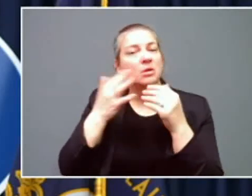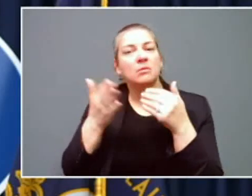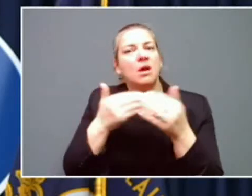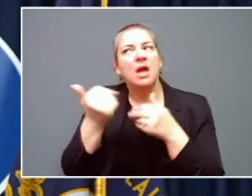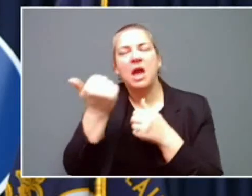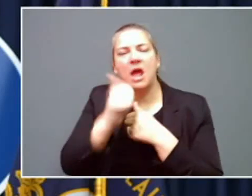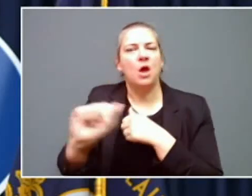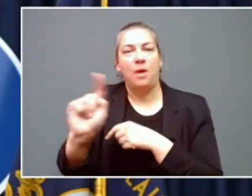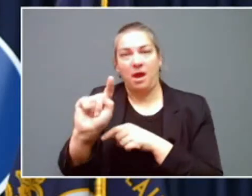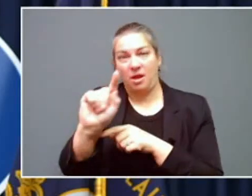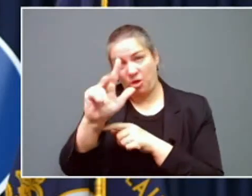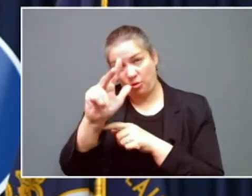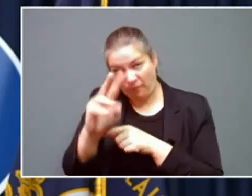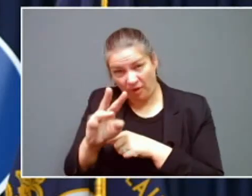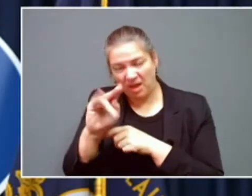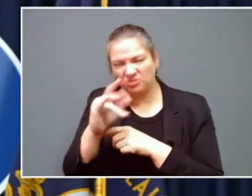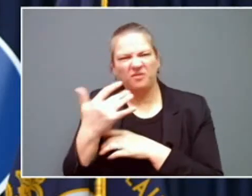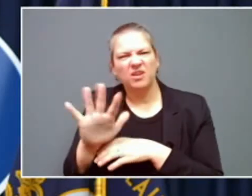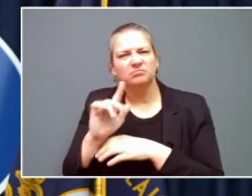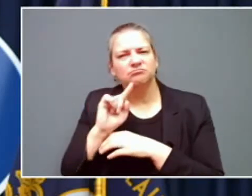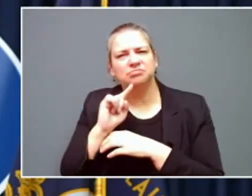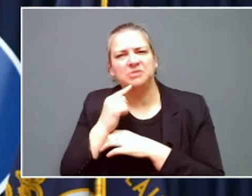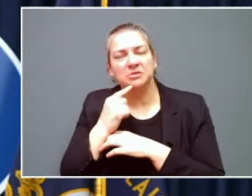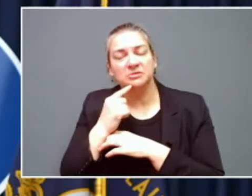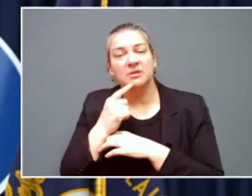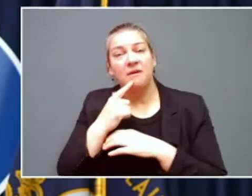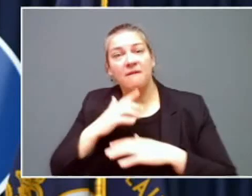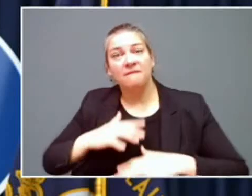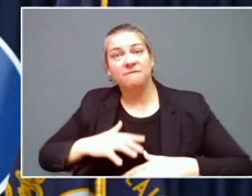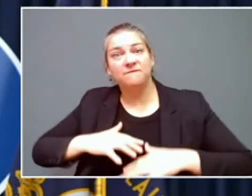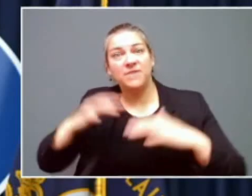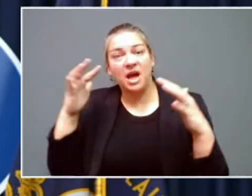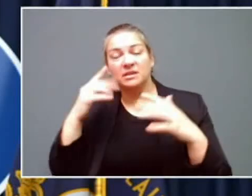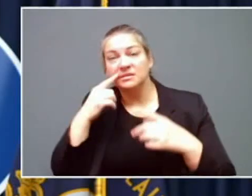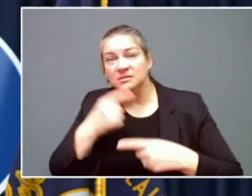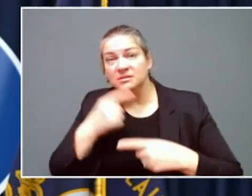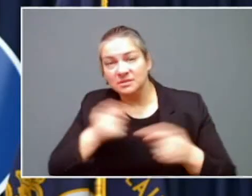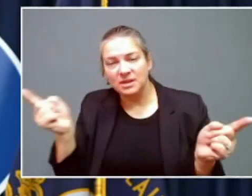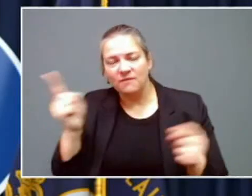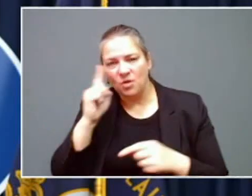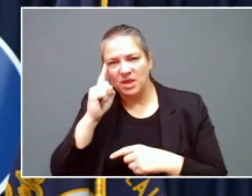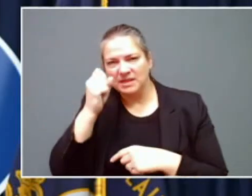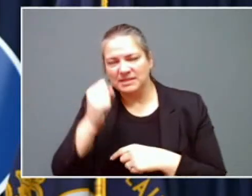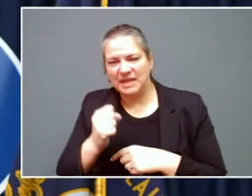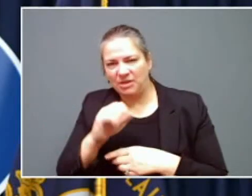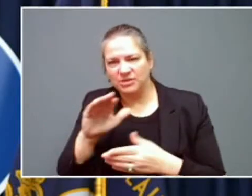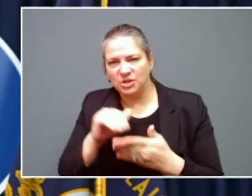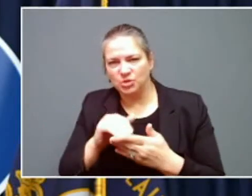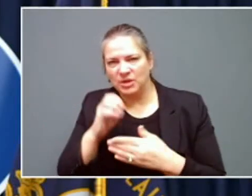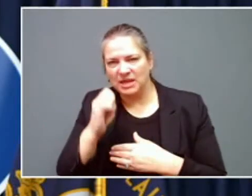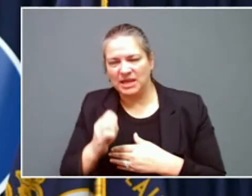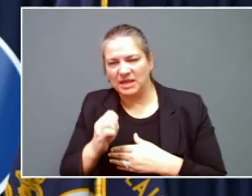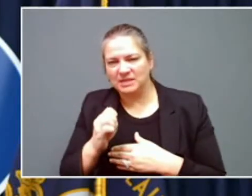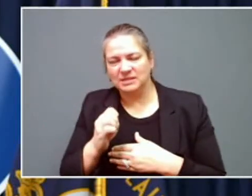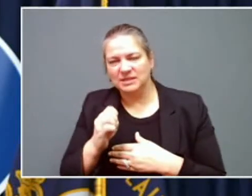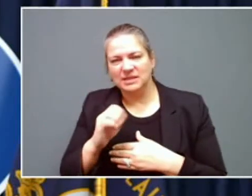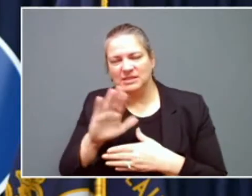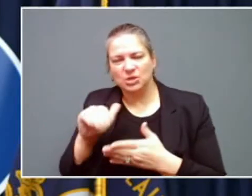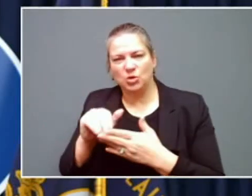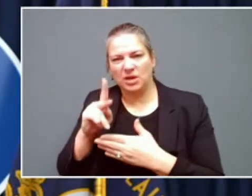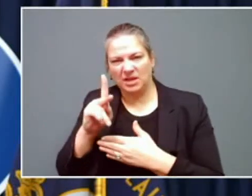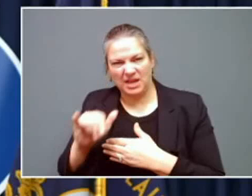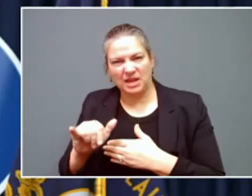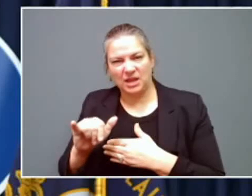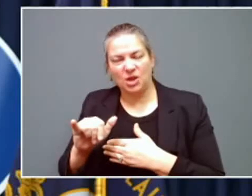A flood watch has been issued for portions of South Central and East Central Kentucky Thursday morning through late Thursday